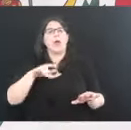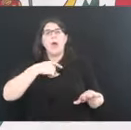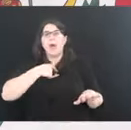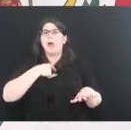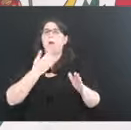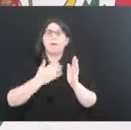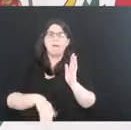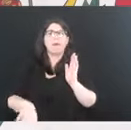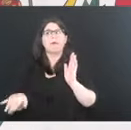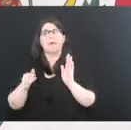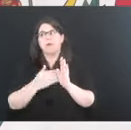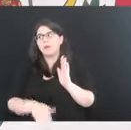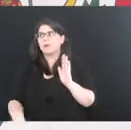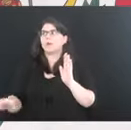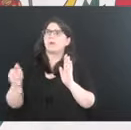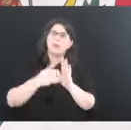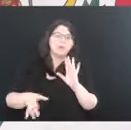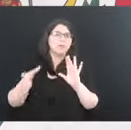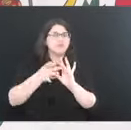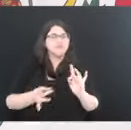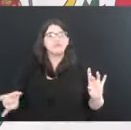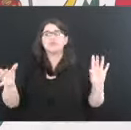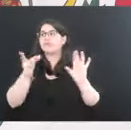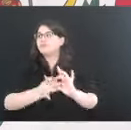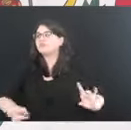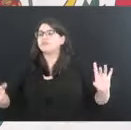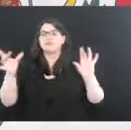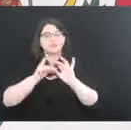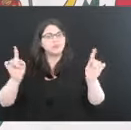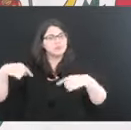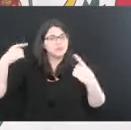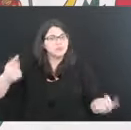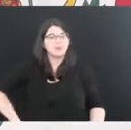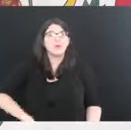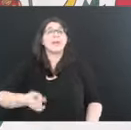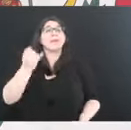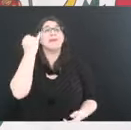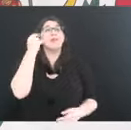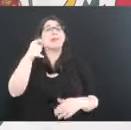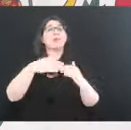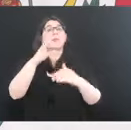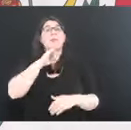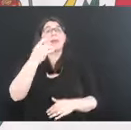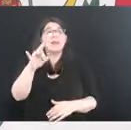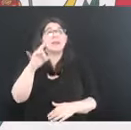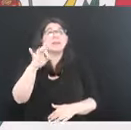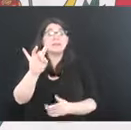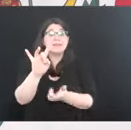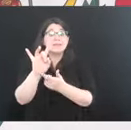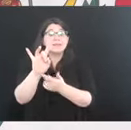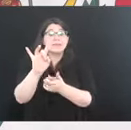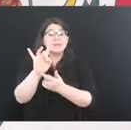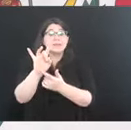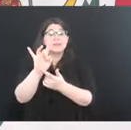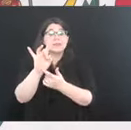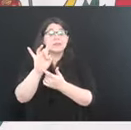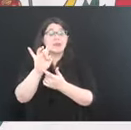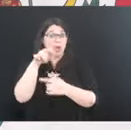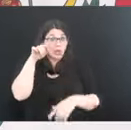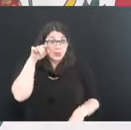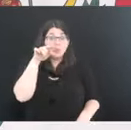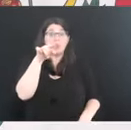that if you're 18 years of age, you fall into one of these categories.